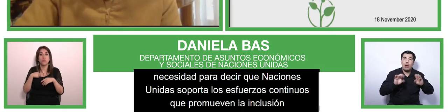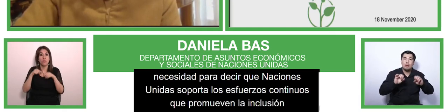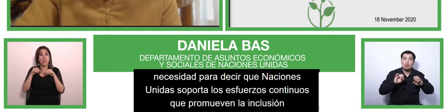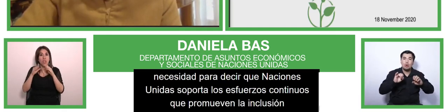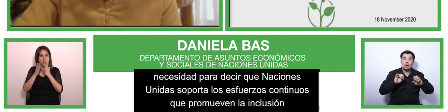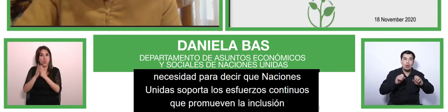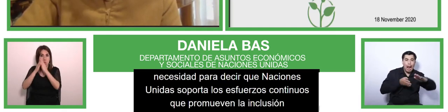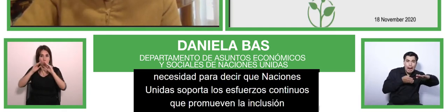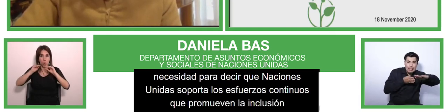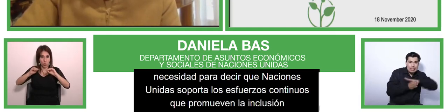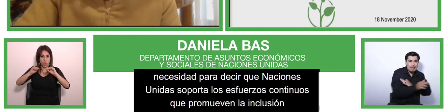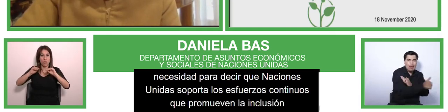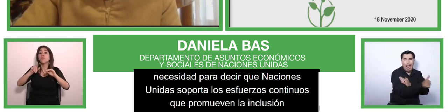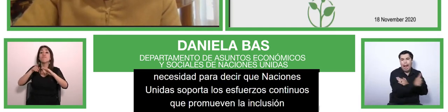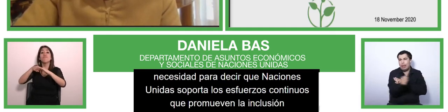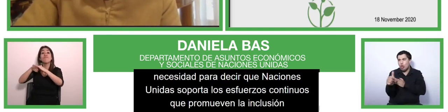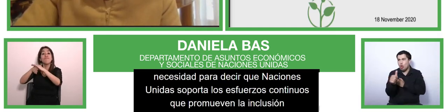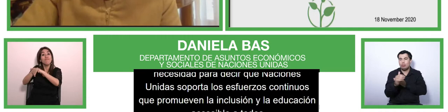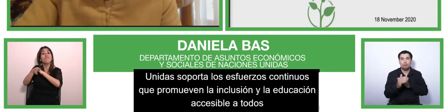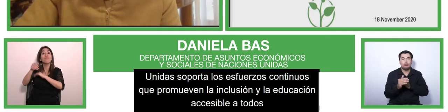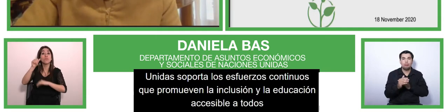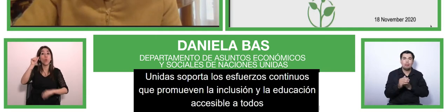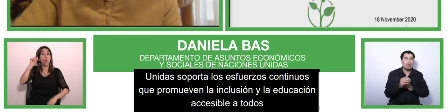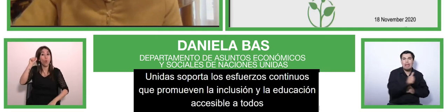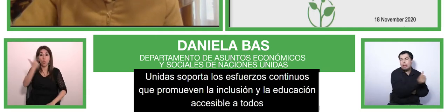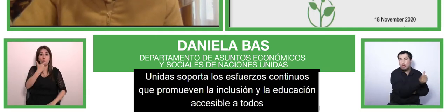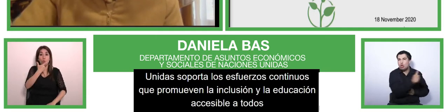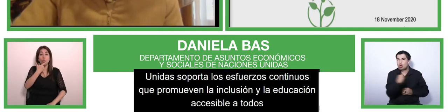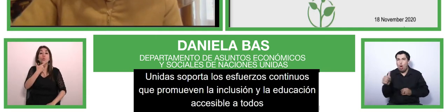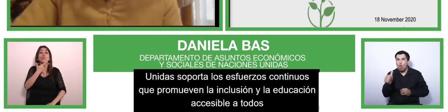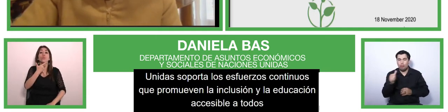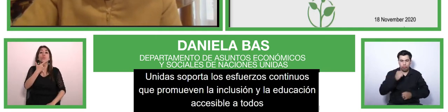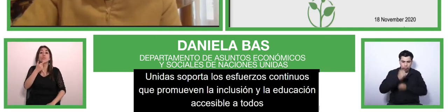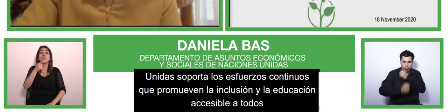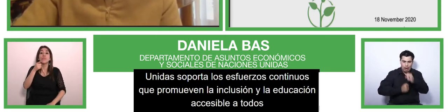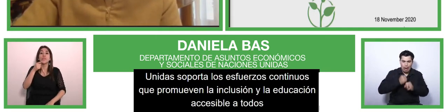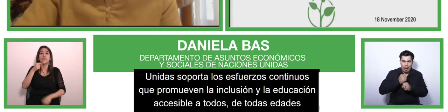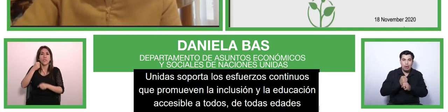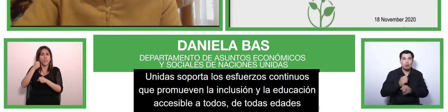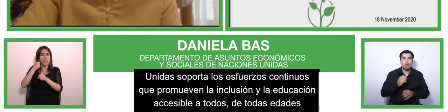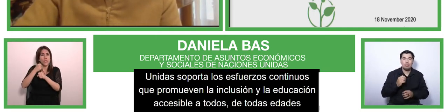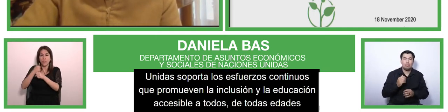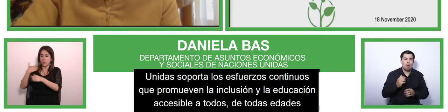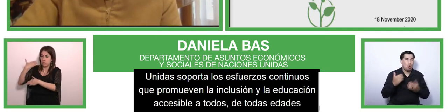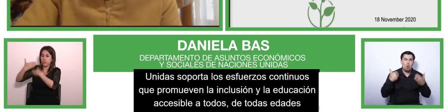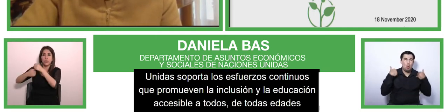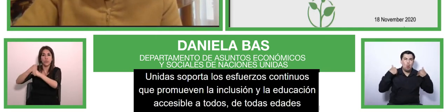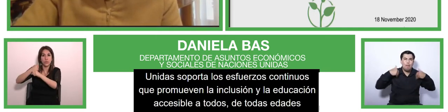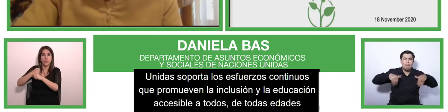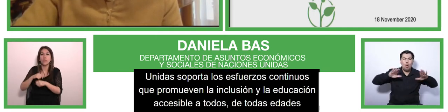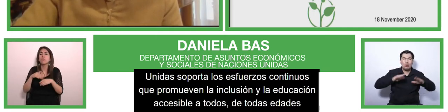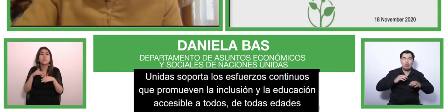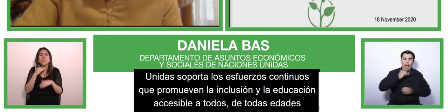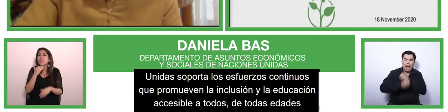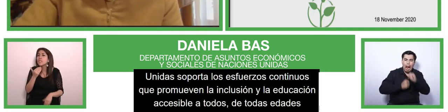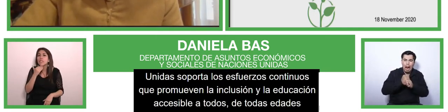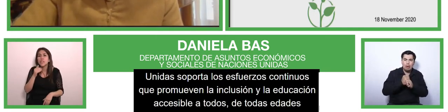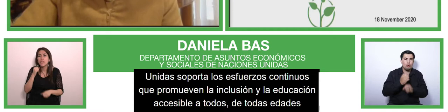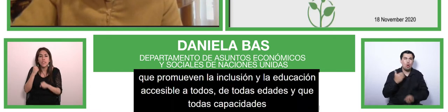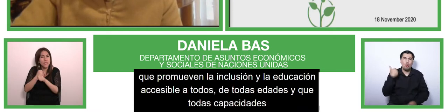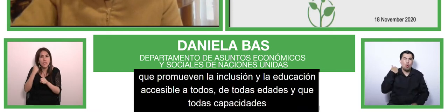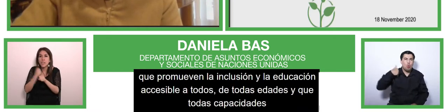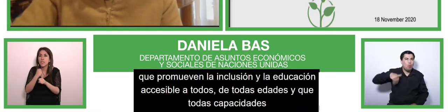of all ages and of all abilities as one of the futures we want